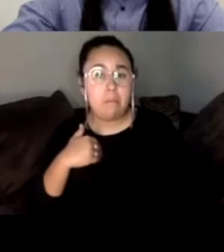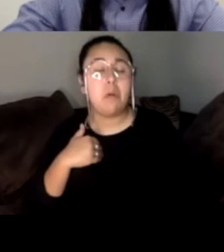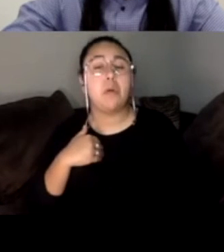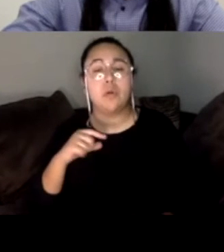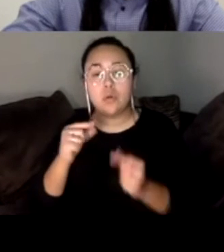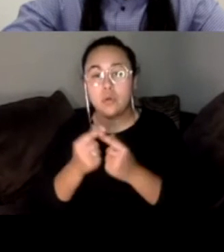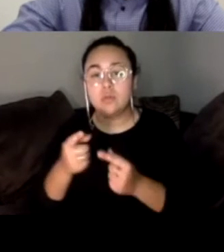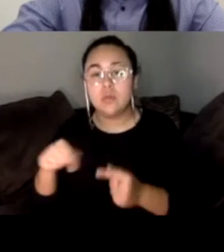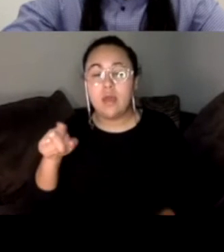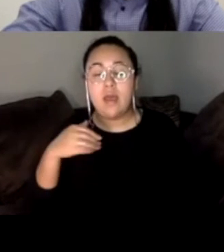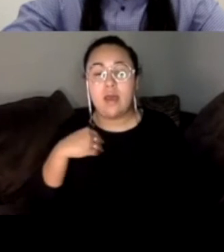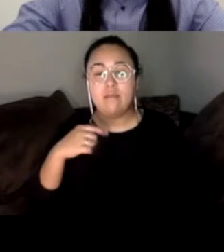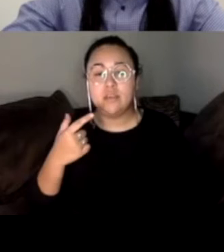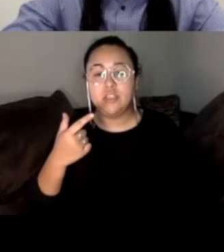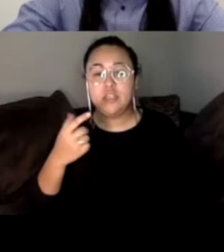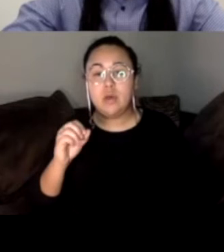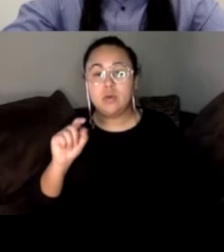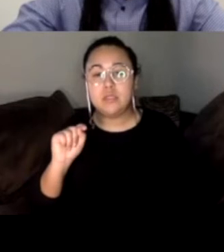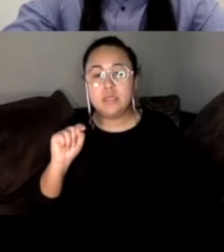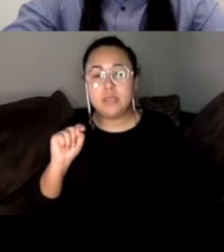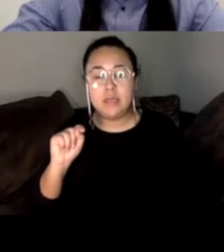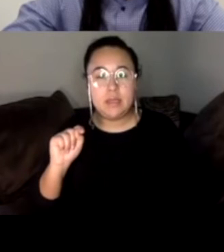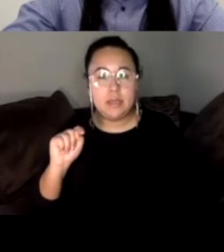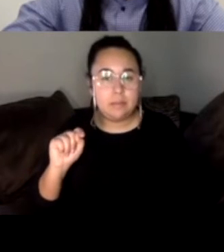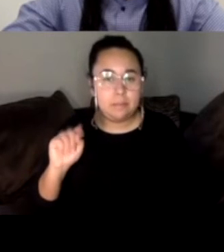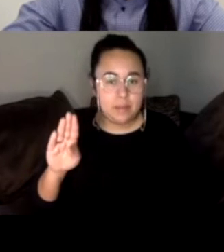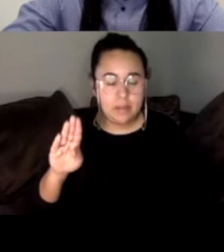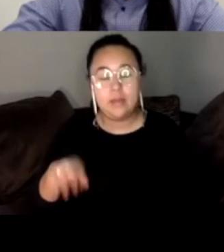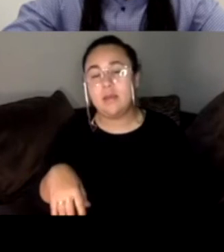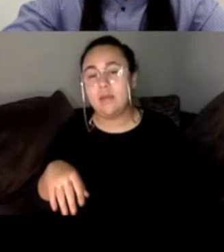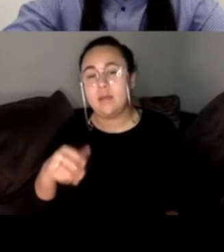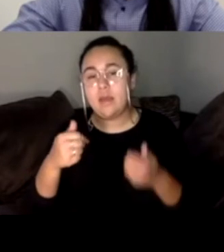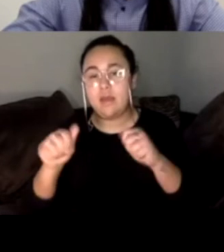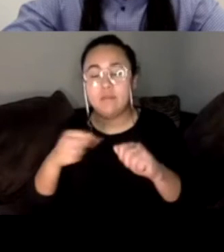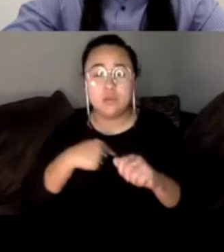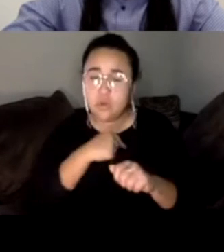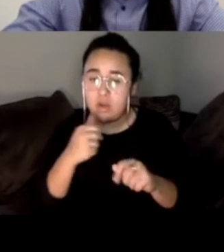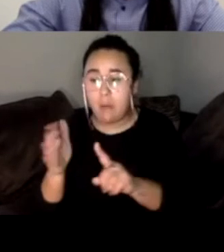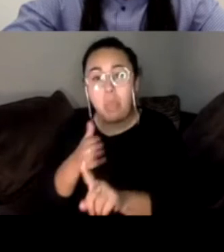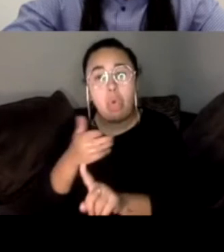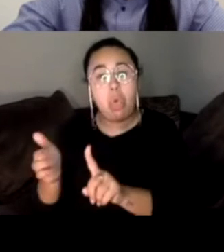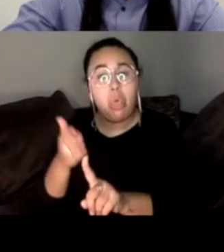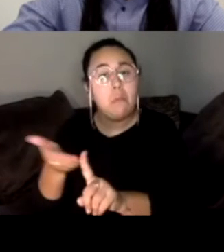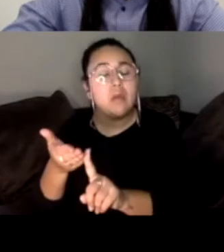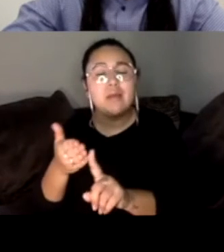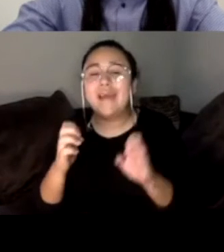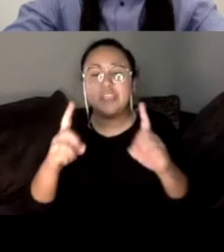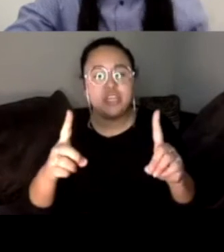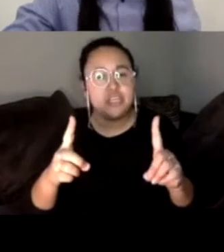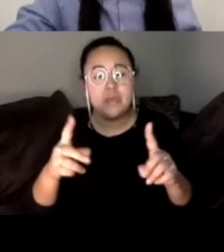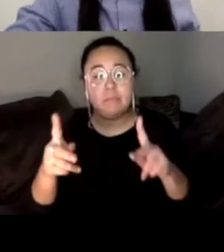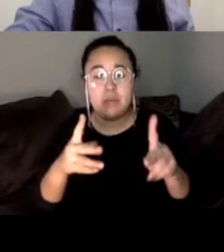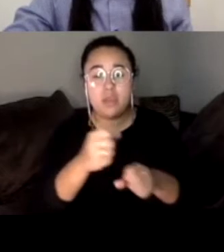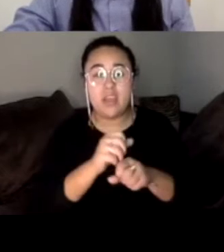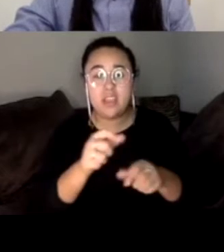efforts and to get our people out. We're not doing persuasion. We're doing education and getting people when they get that envelope to